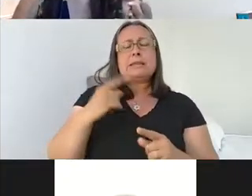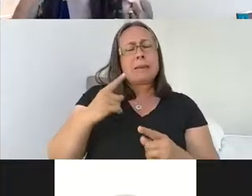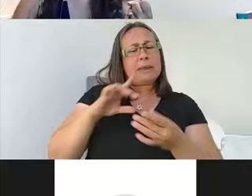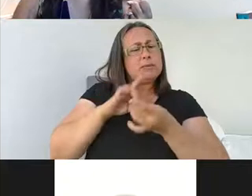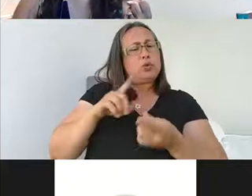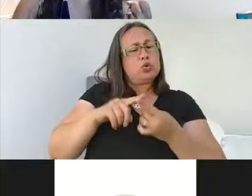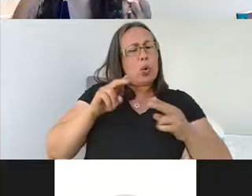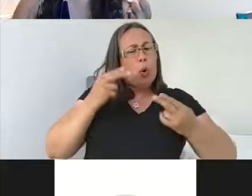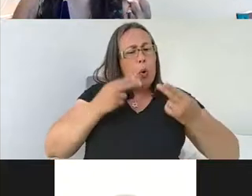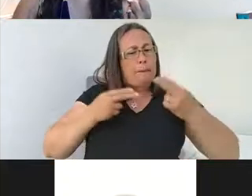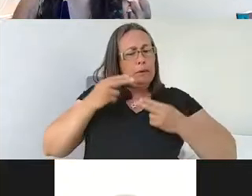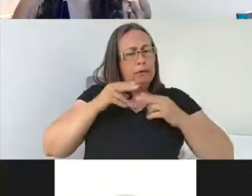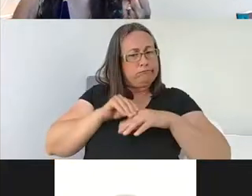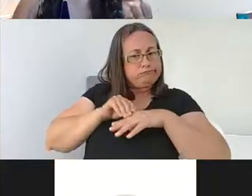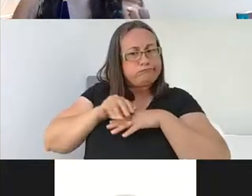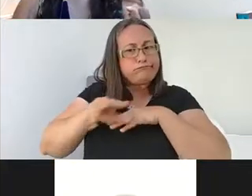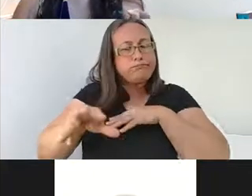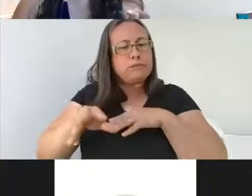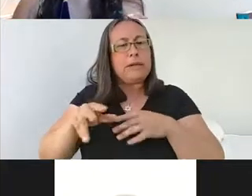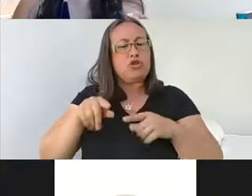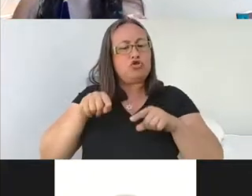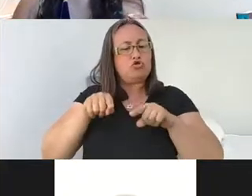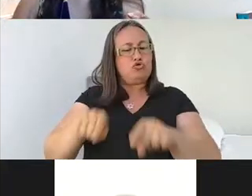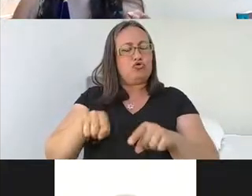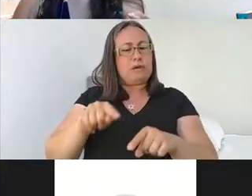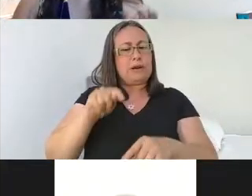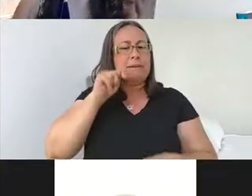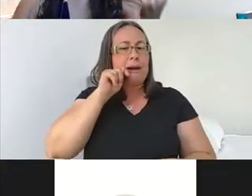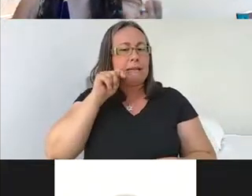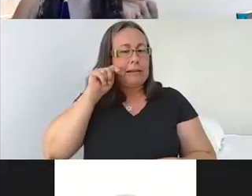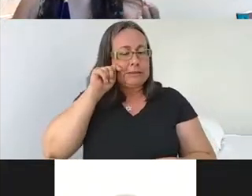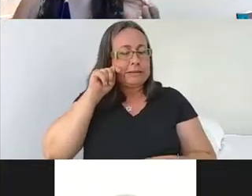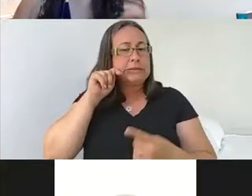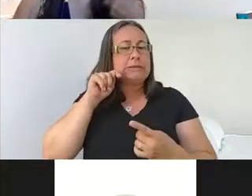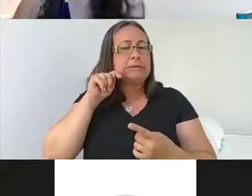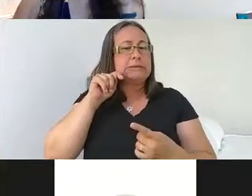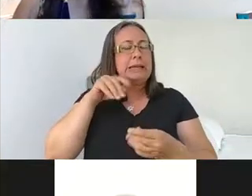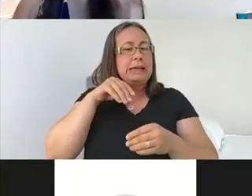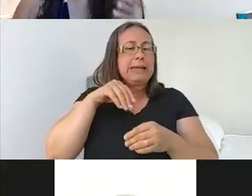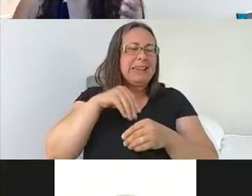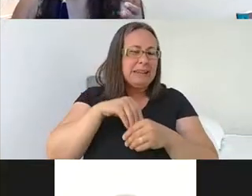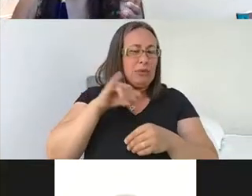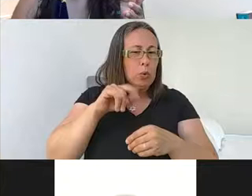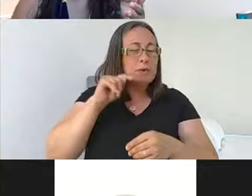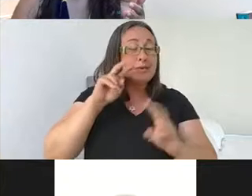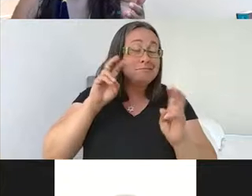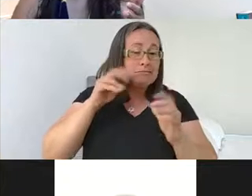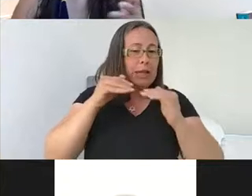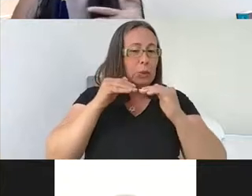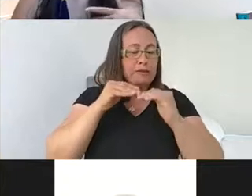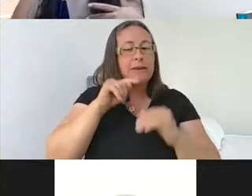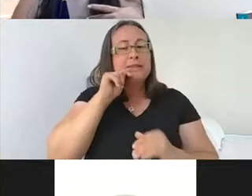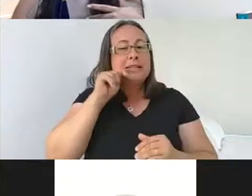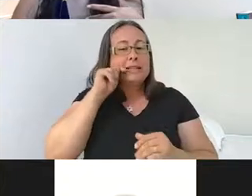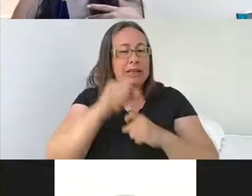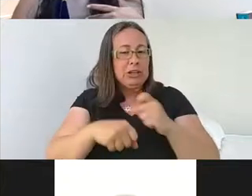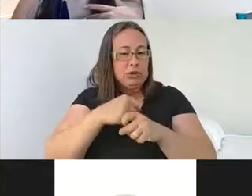during adolescence into the teen years or equivalent of teen years of a mouse